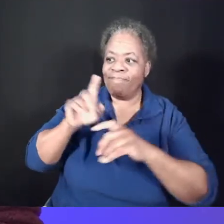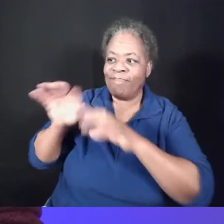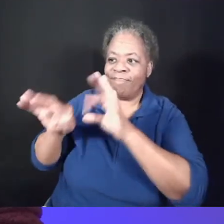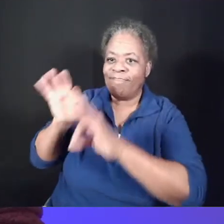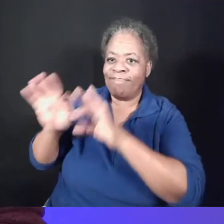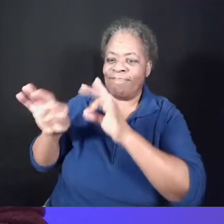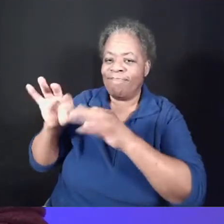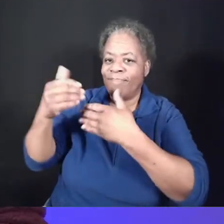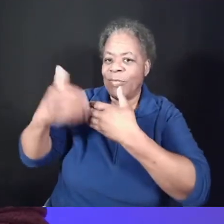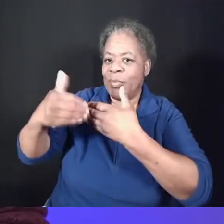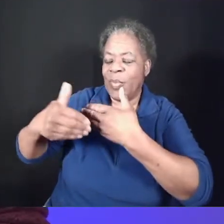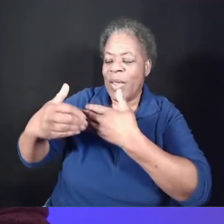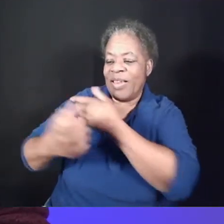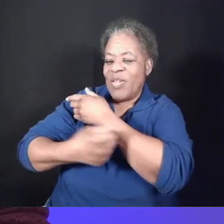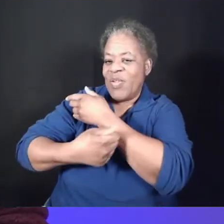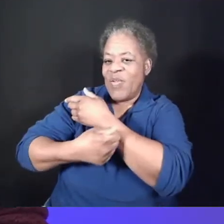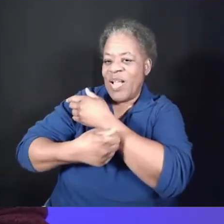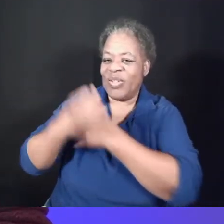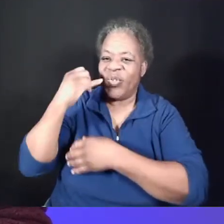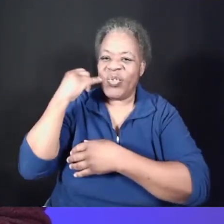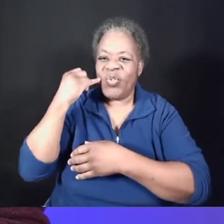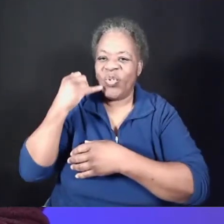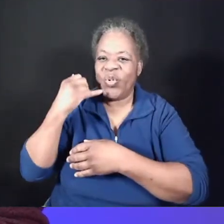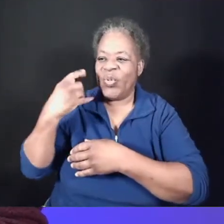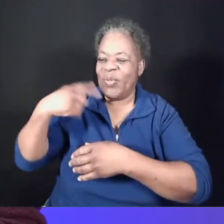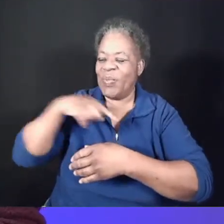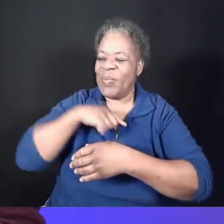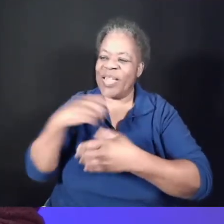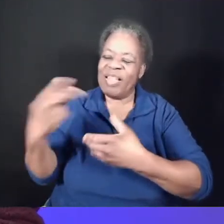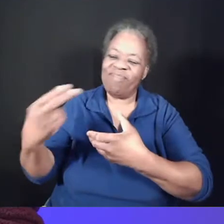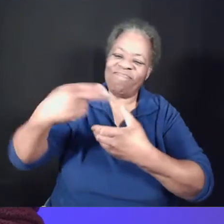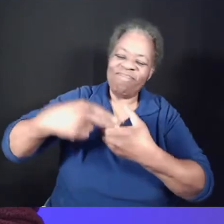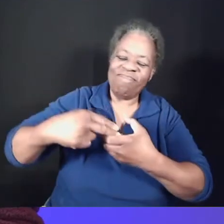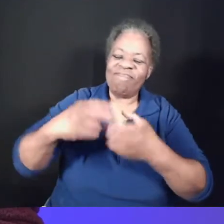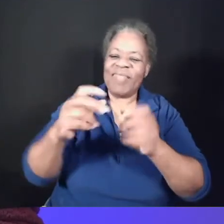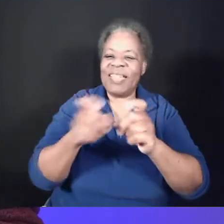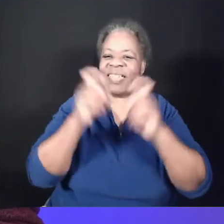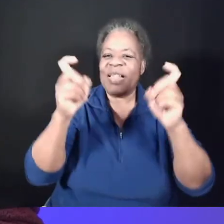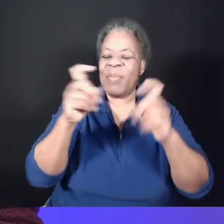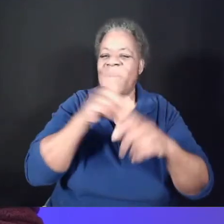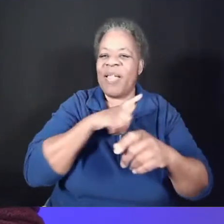join us in celebrating the Lord's life and death a little later in the service.